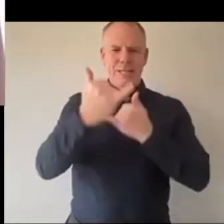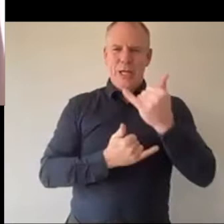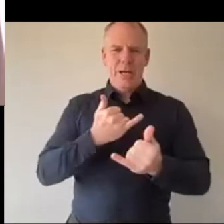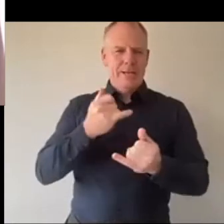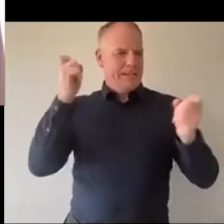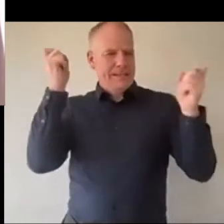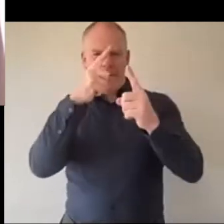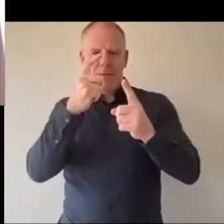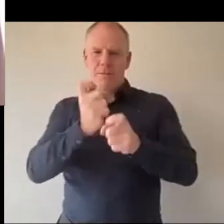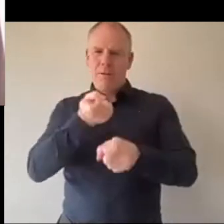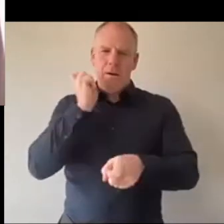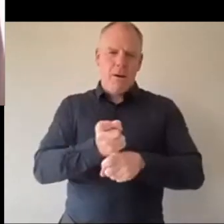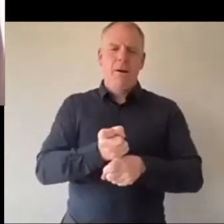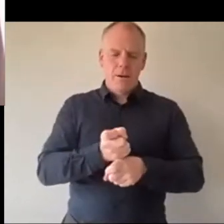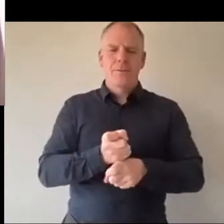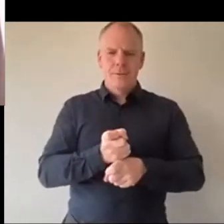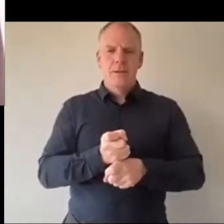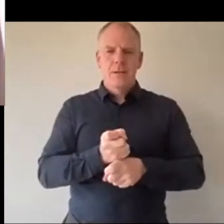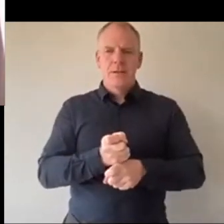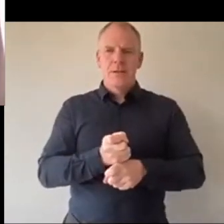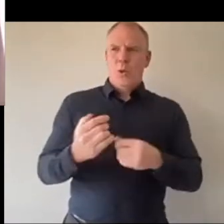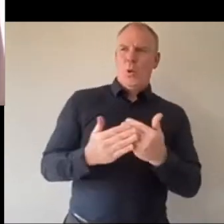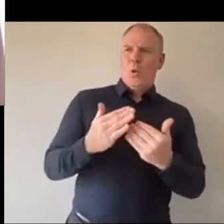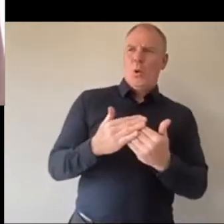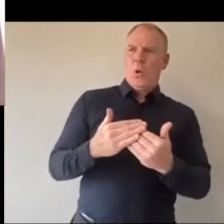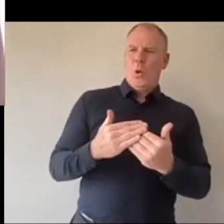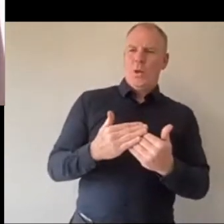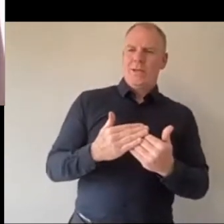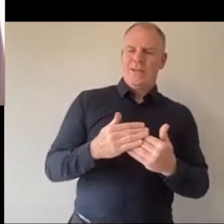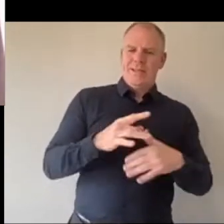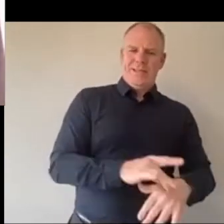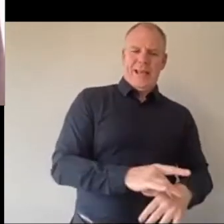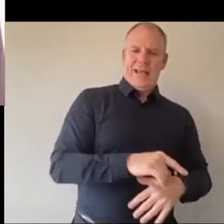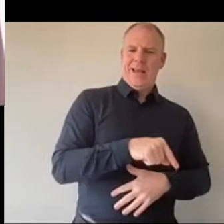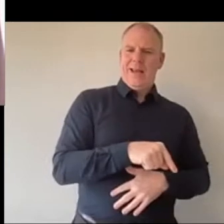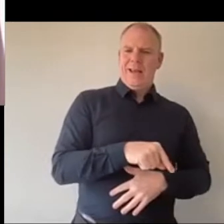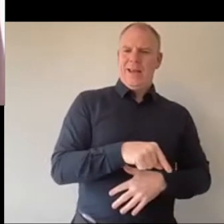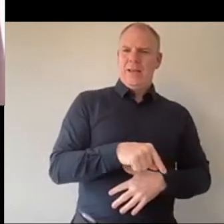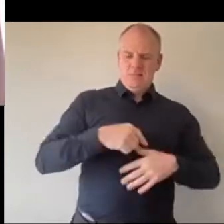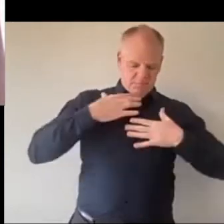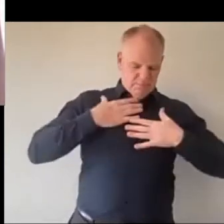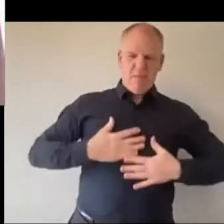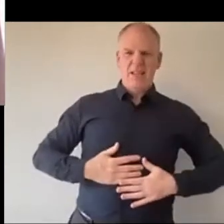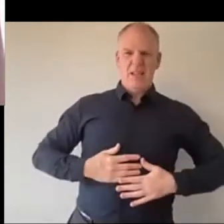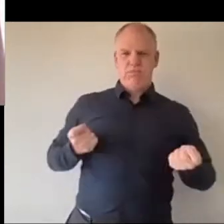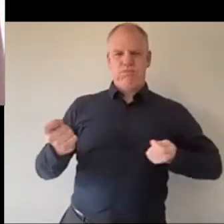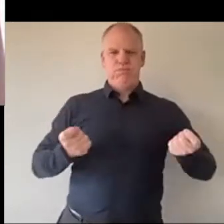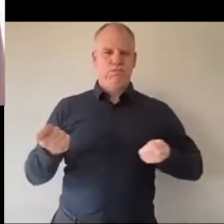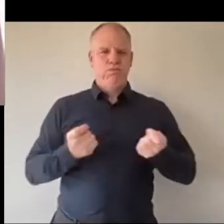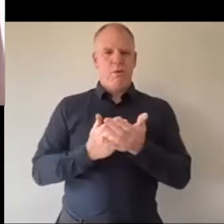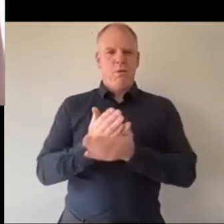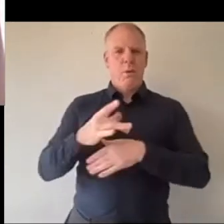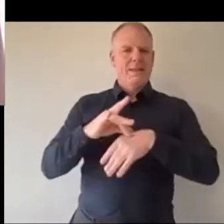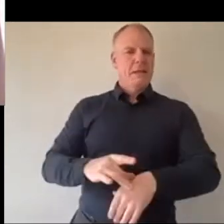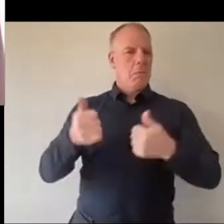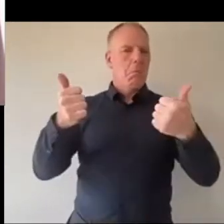the reality is when you're young, you're a kid and you get sick your immune system kicks in and it helps you deal with it and,